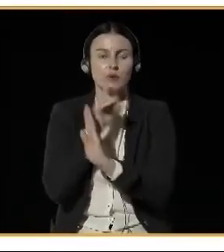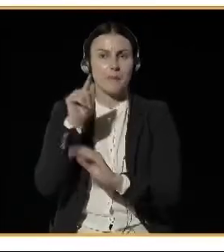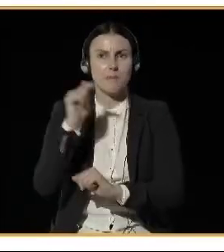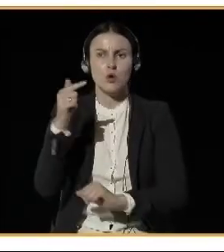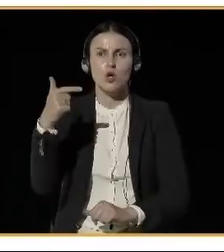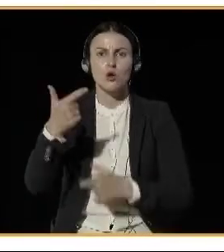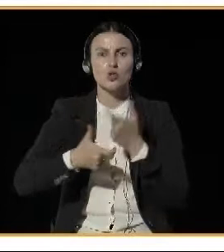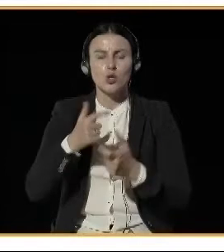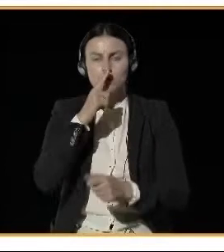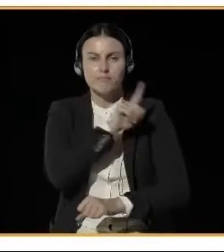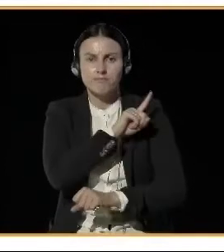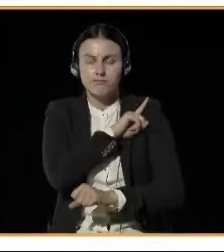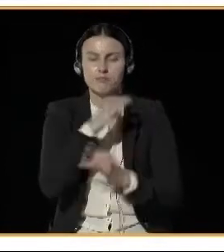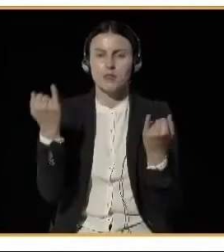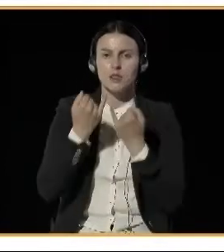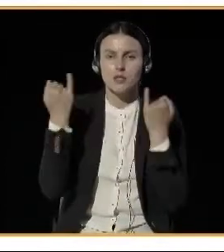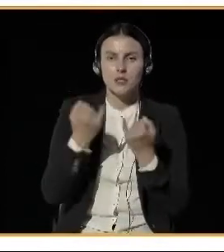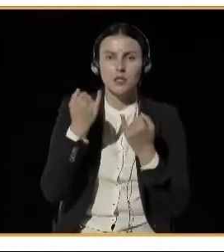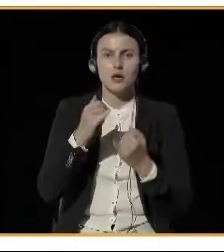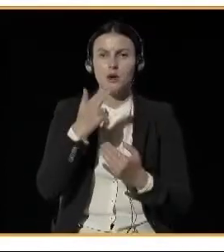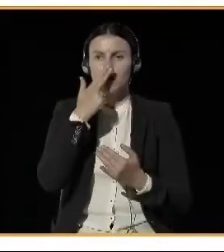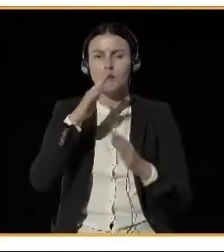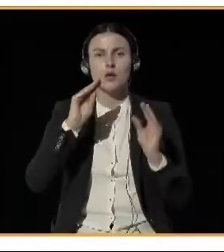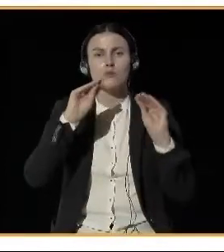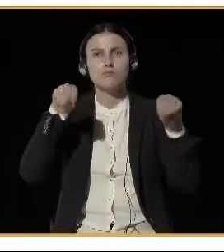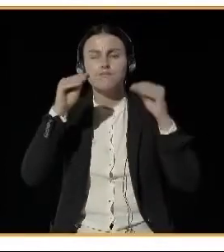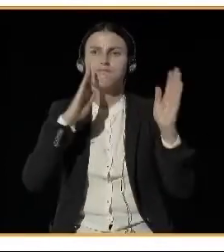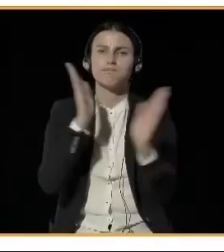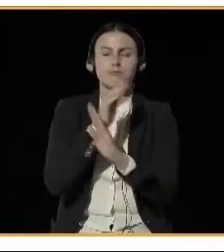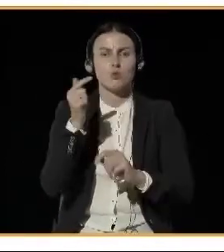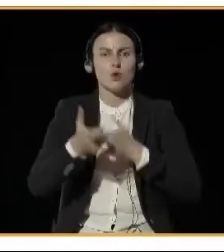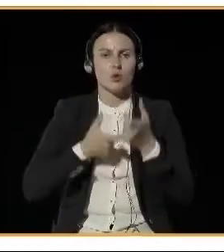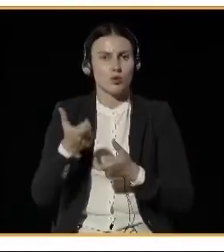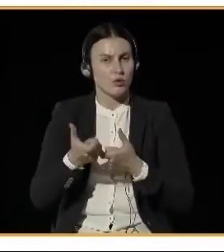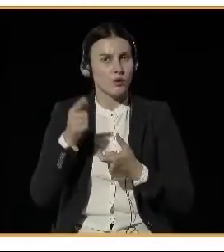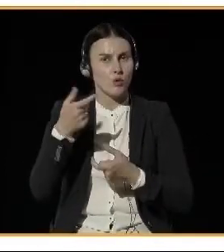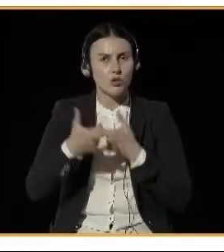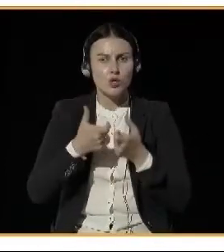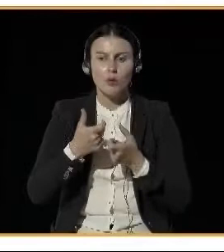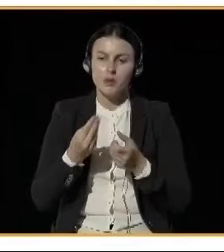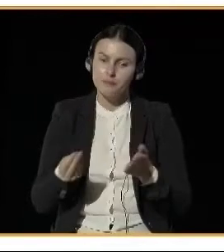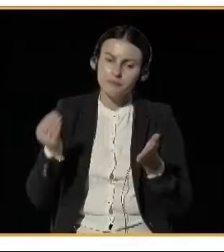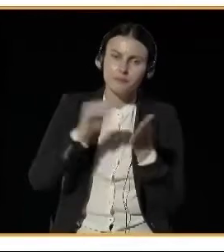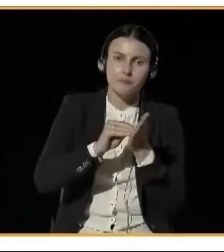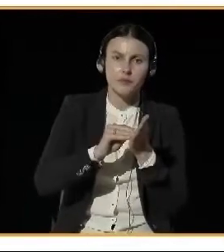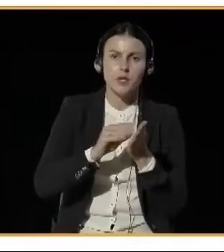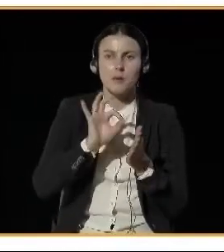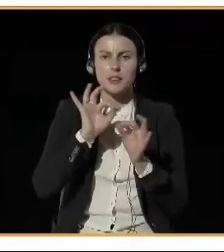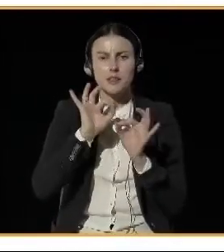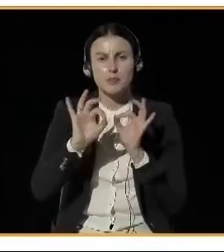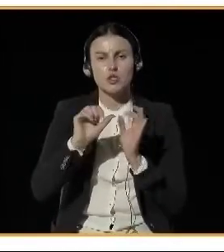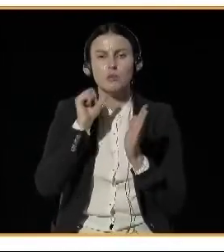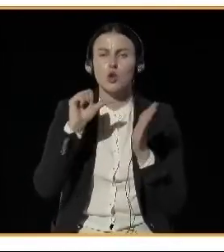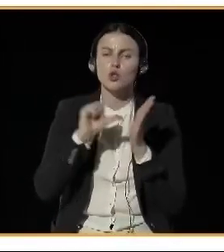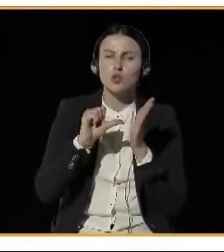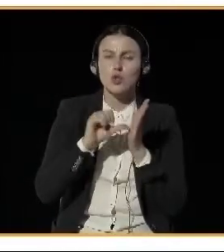have to identify and implement control measures. But it's also important for us. them to